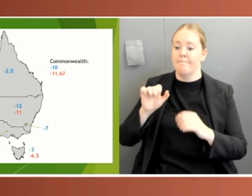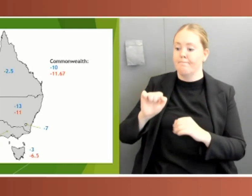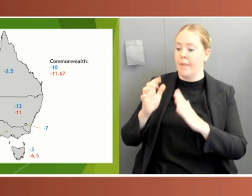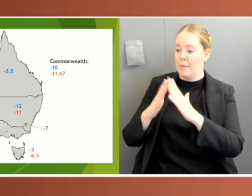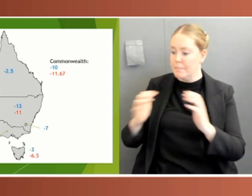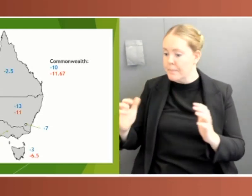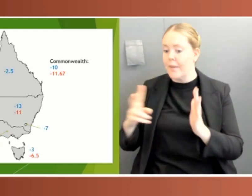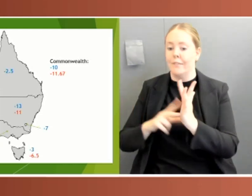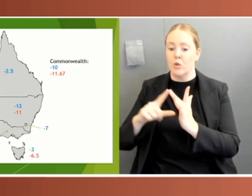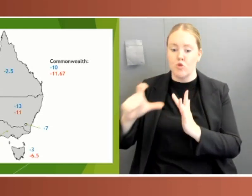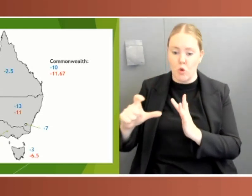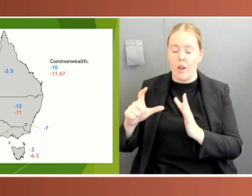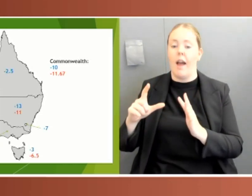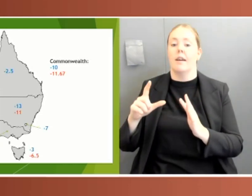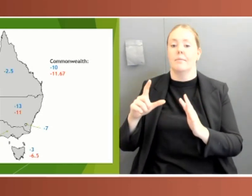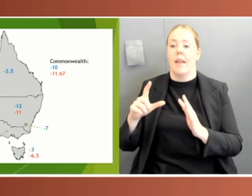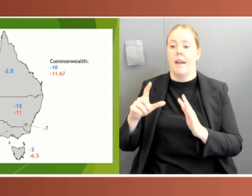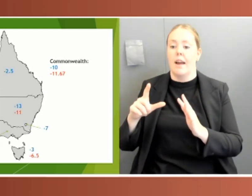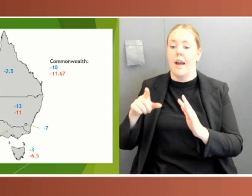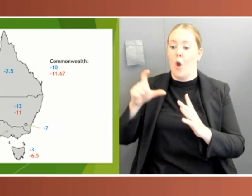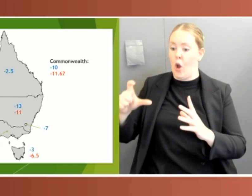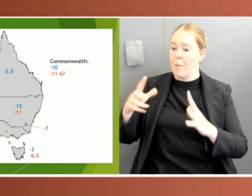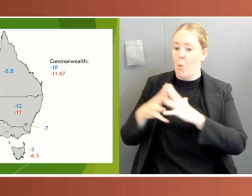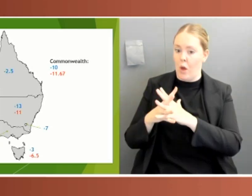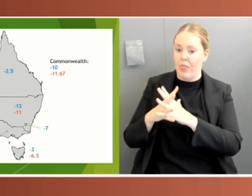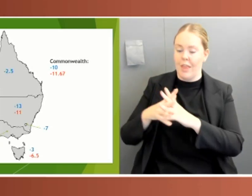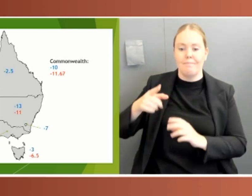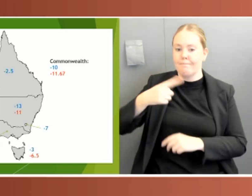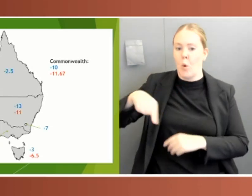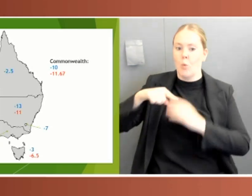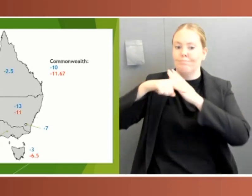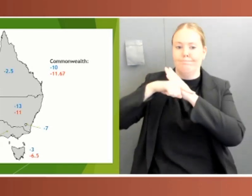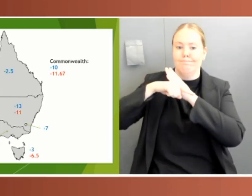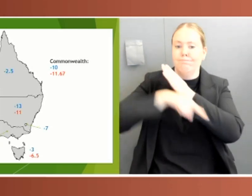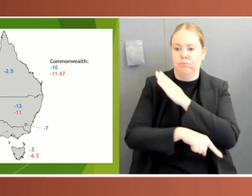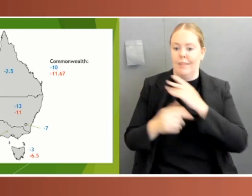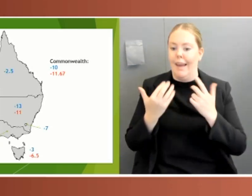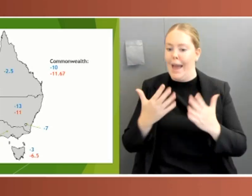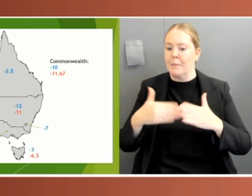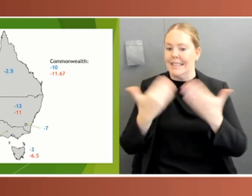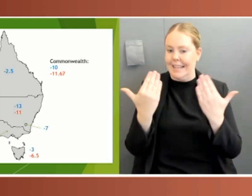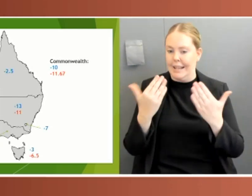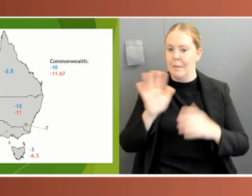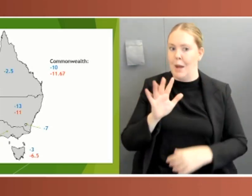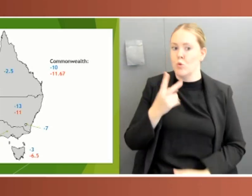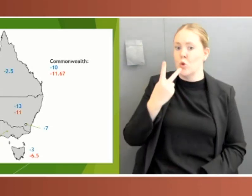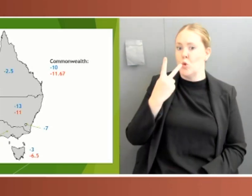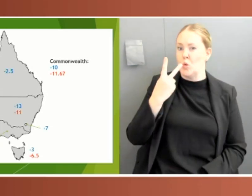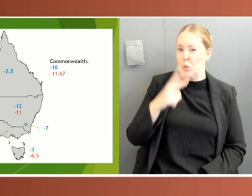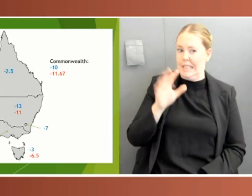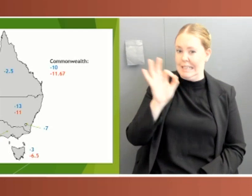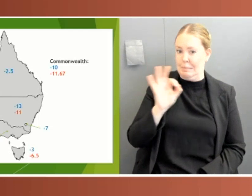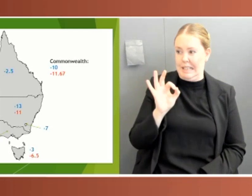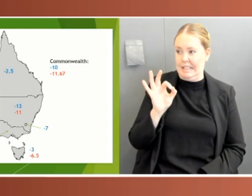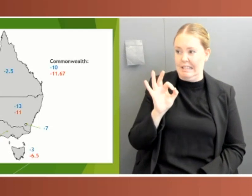Parliament. And that ended up being about 20%, or a bit over 20%, of what you'd expect that they would sit normally. The Northern Territory Legislative Assembly also sat for